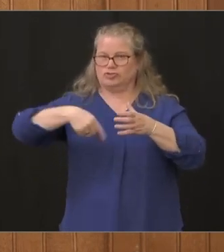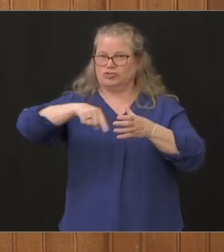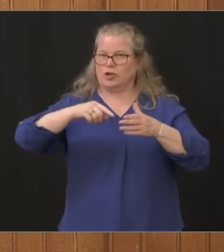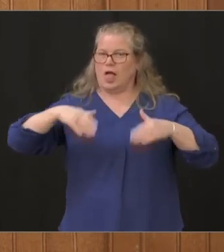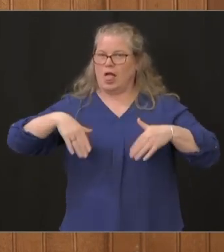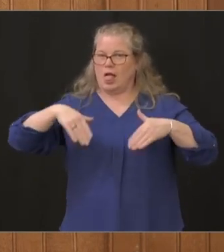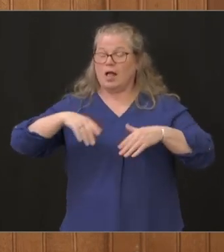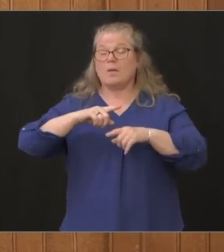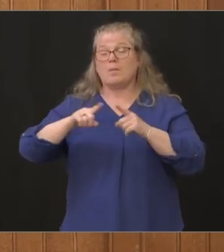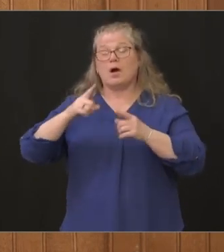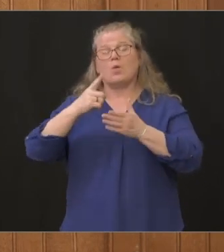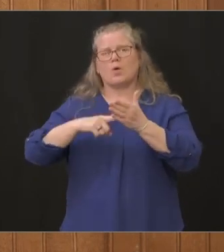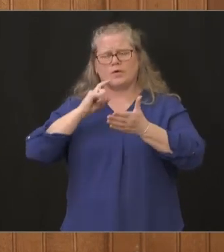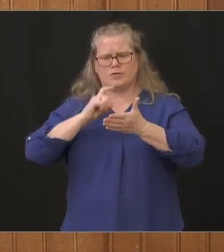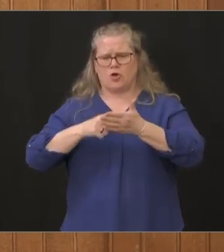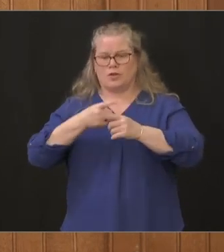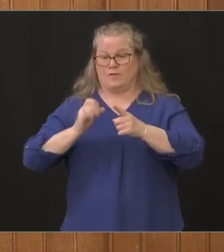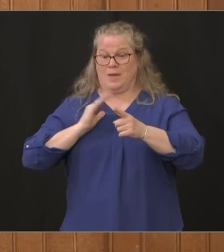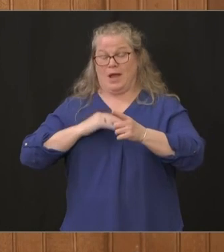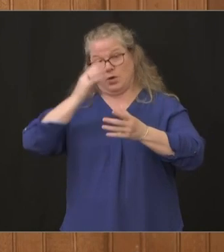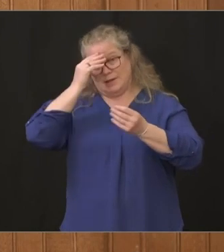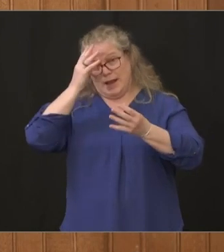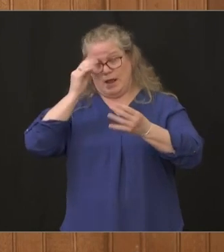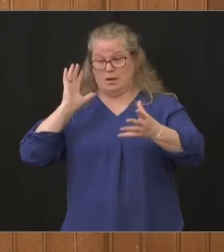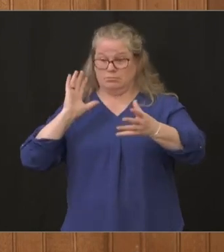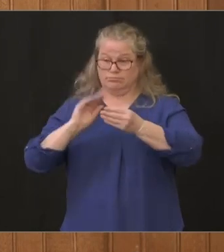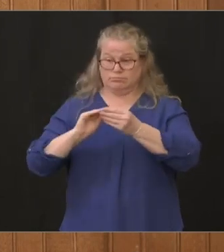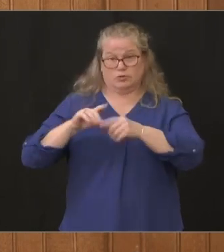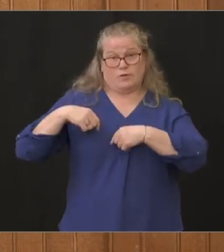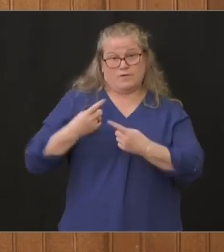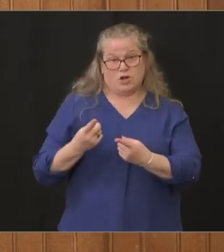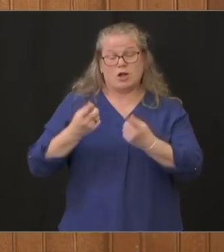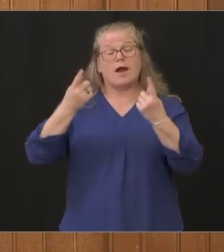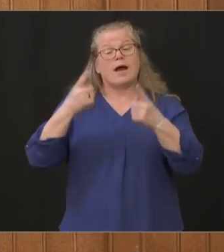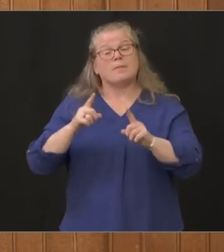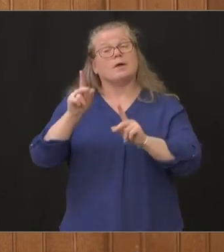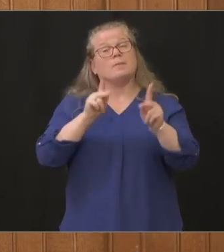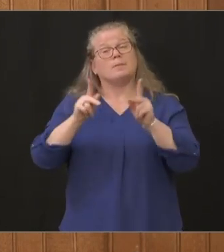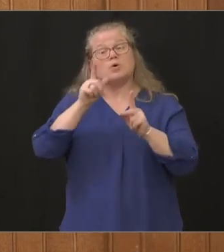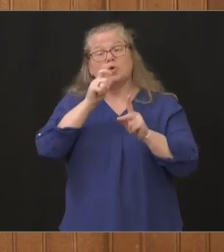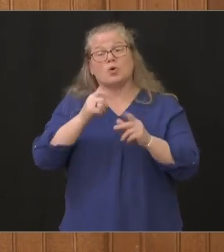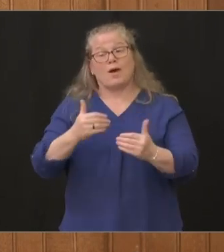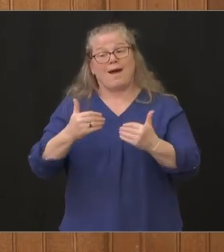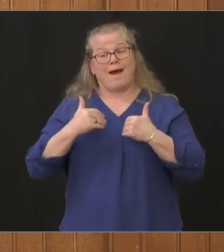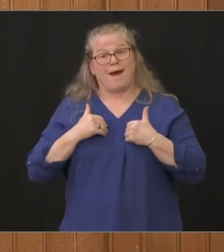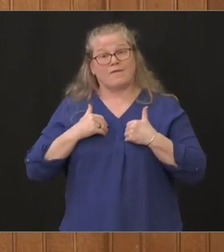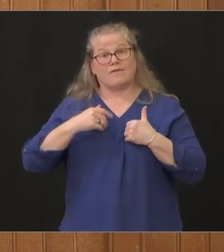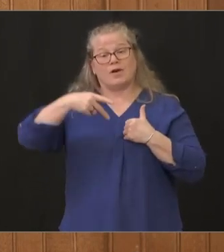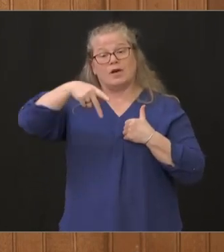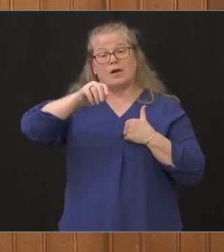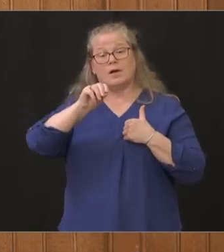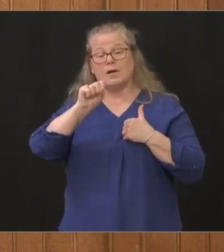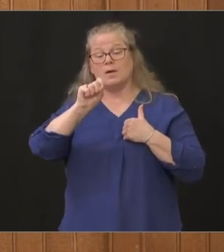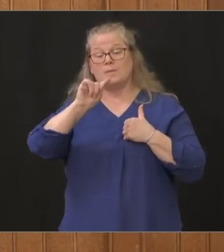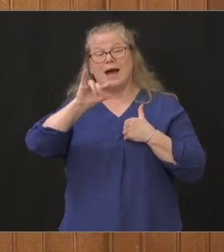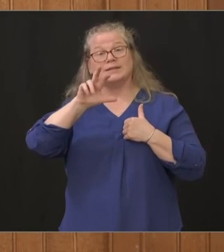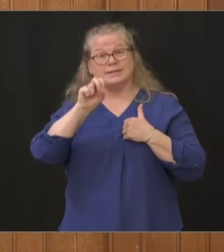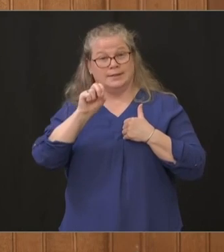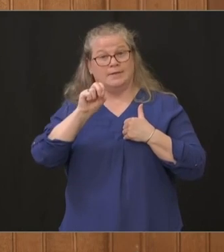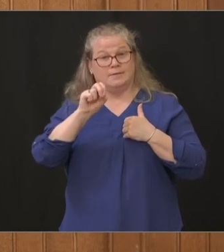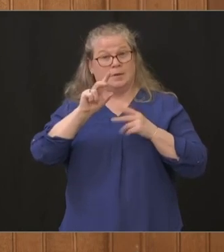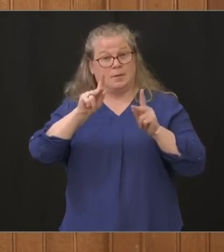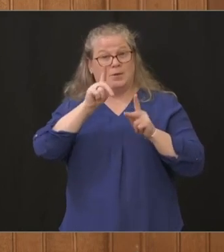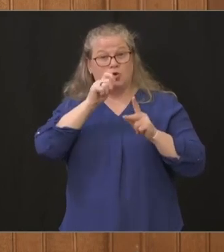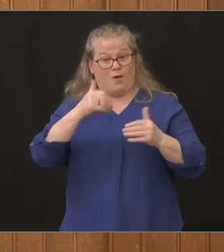is is two things one when it comes to infections positive cases this is a virus that doesn't discriminate by age